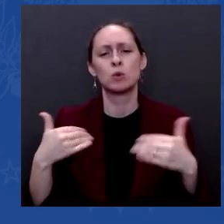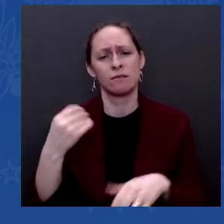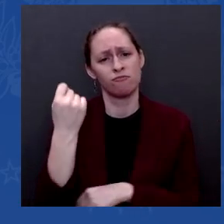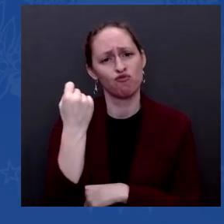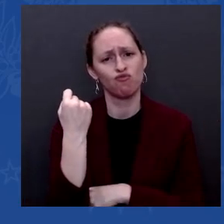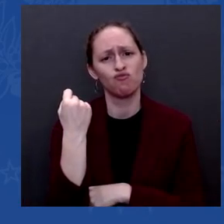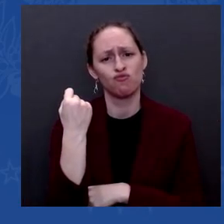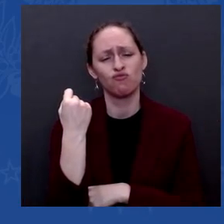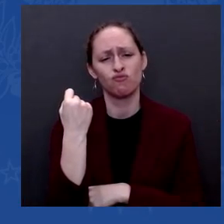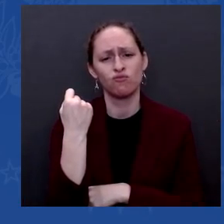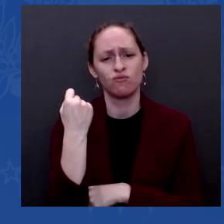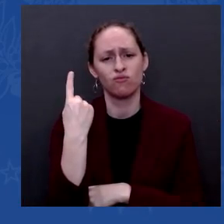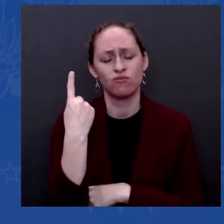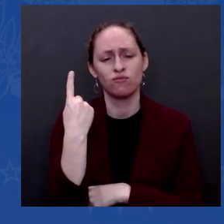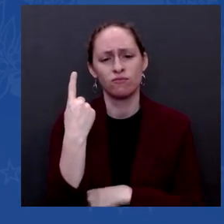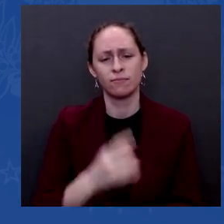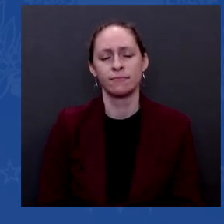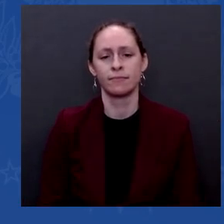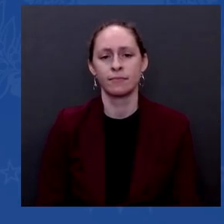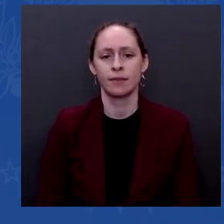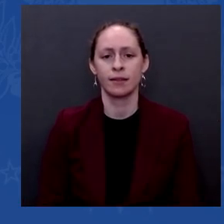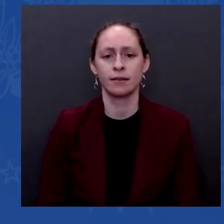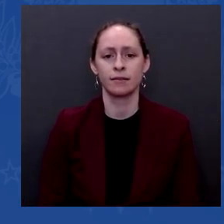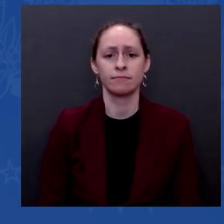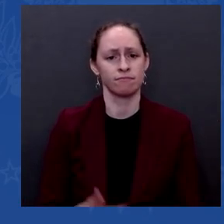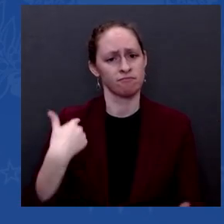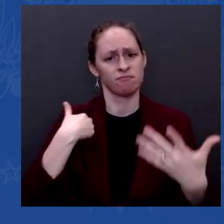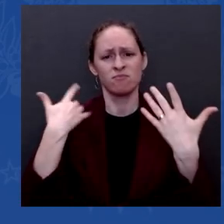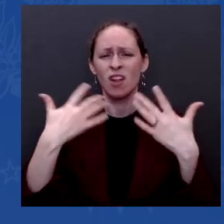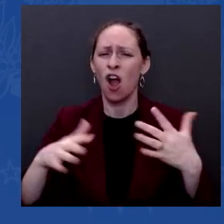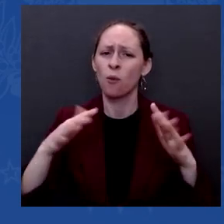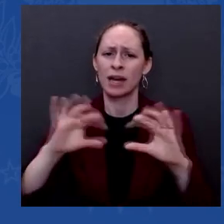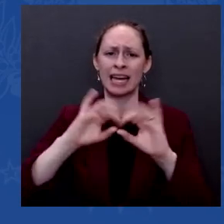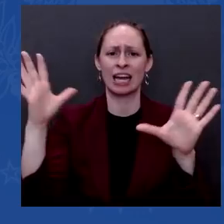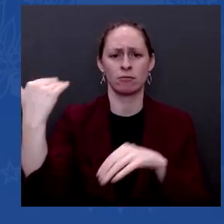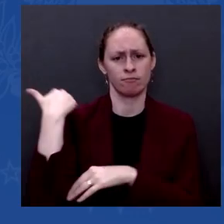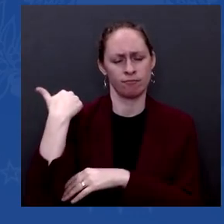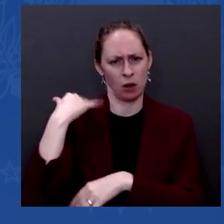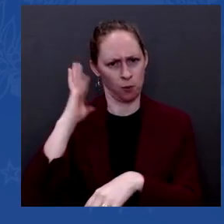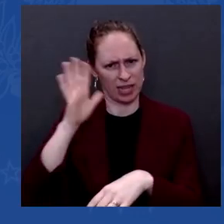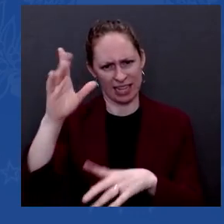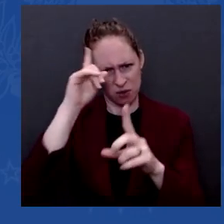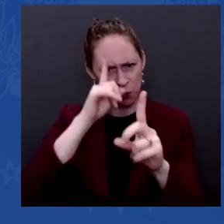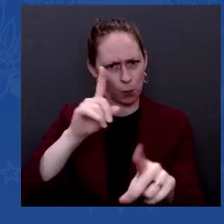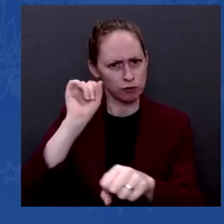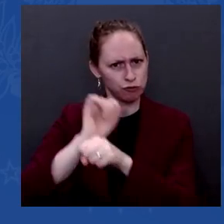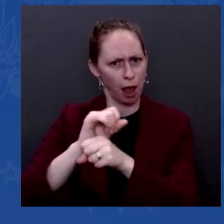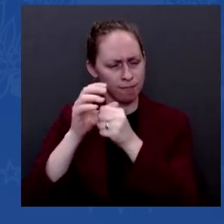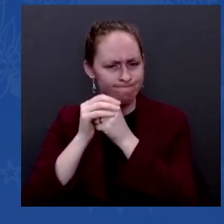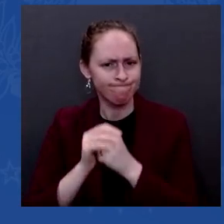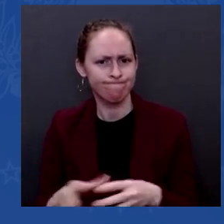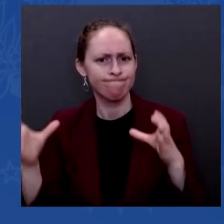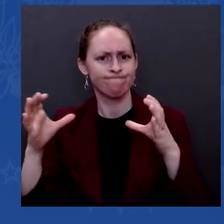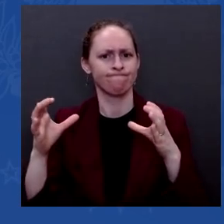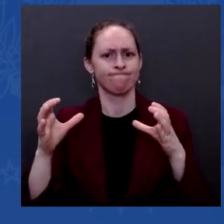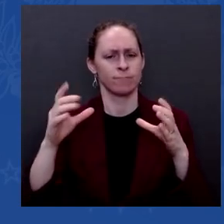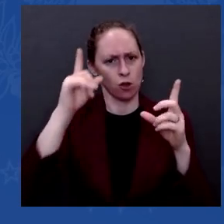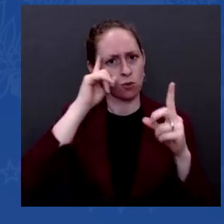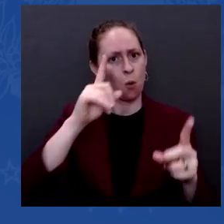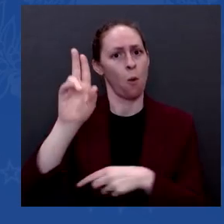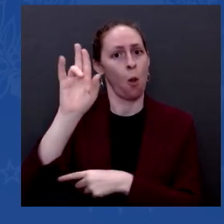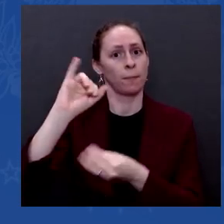I'm going to get unemployment down to 3.9 percent. I'm going to generate and I named it all. You look at me like you're nuts. Maybe I'm wrong.